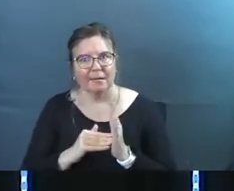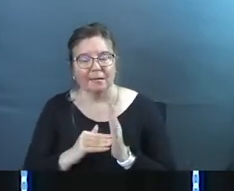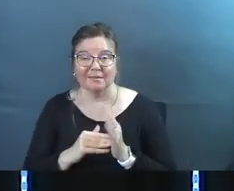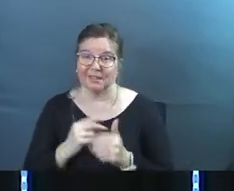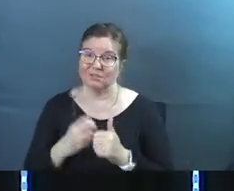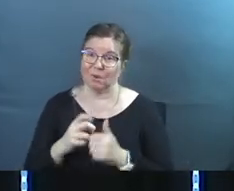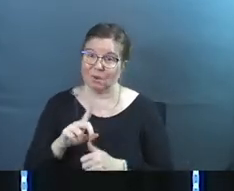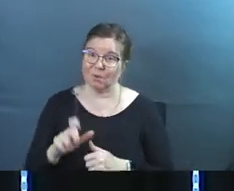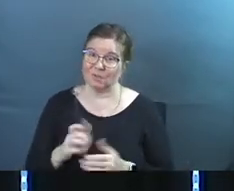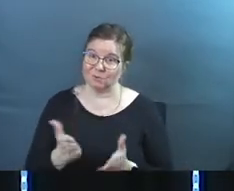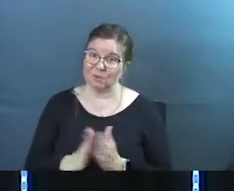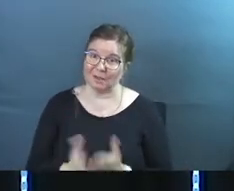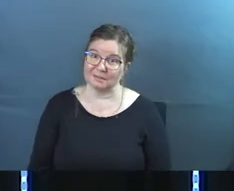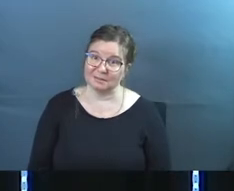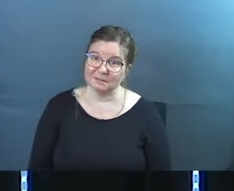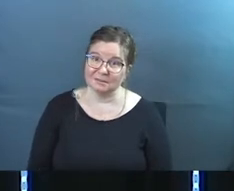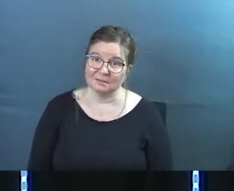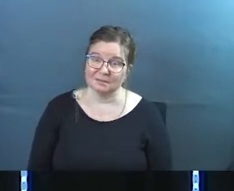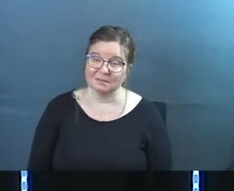Hard questions to ask.